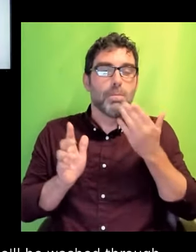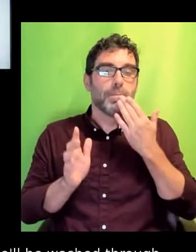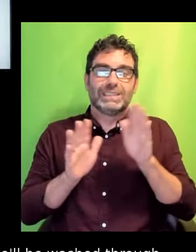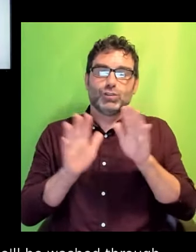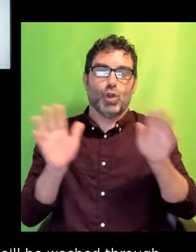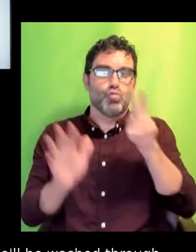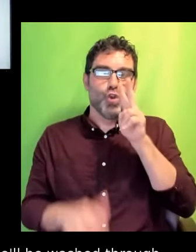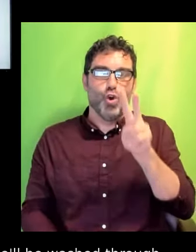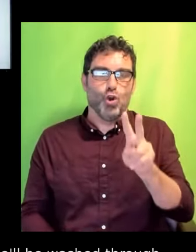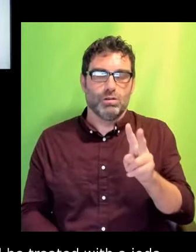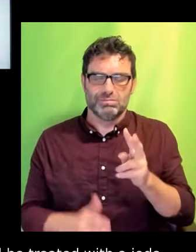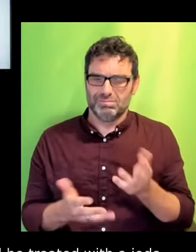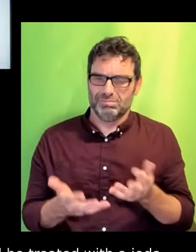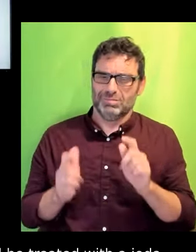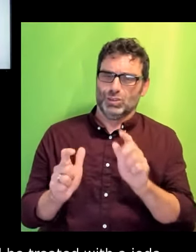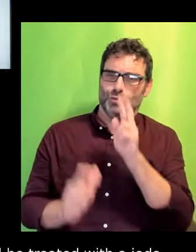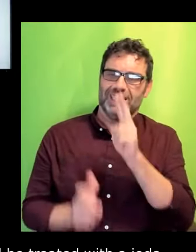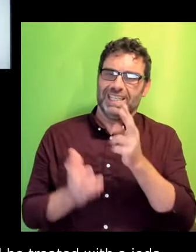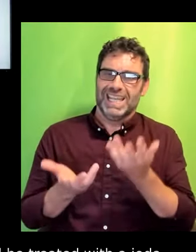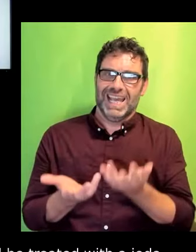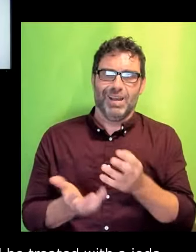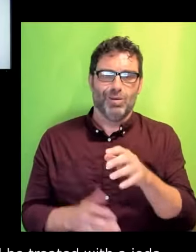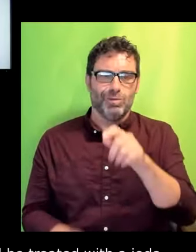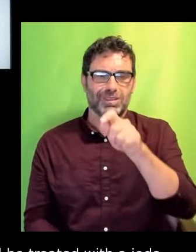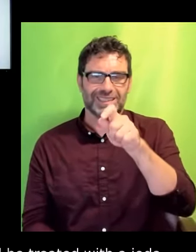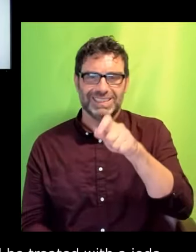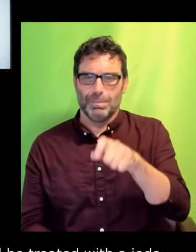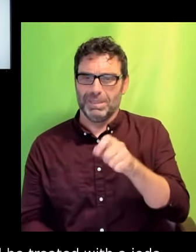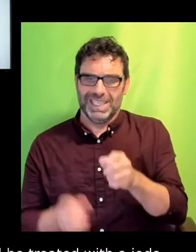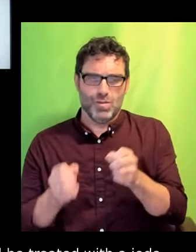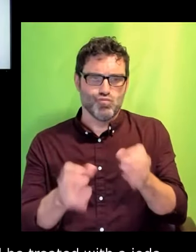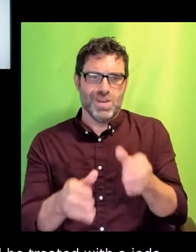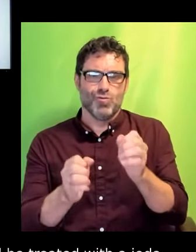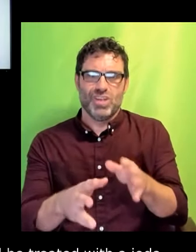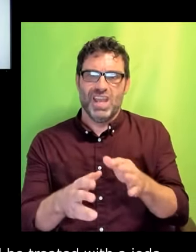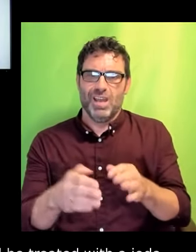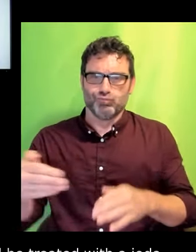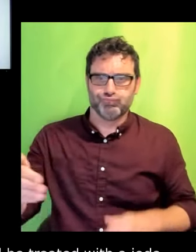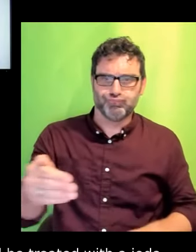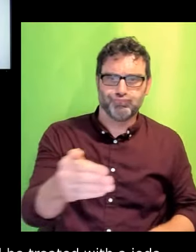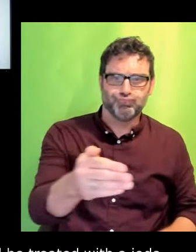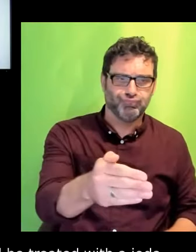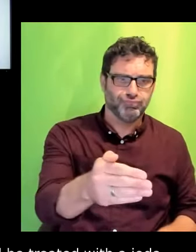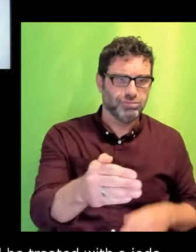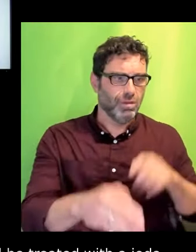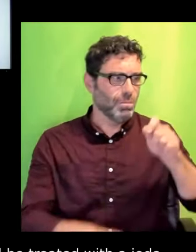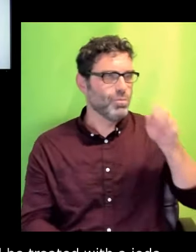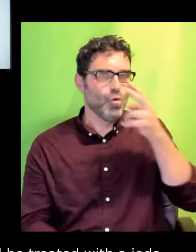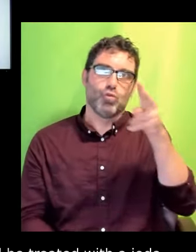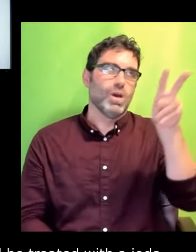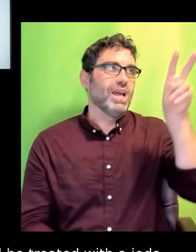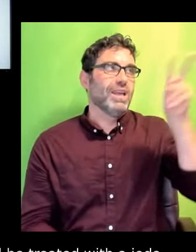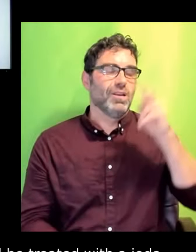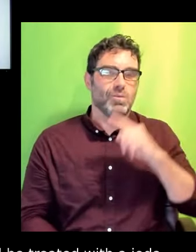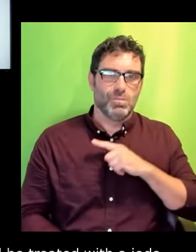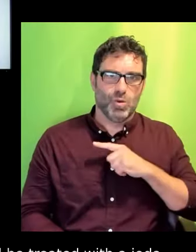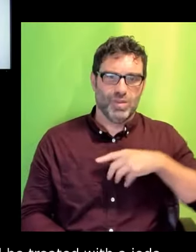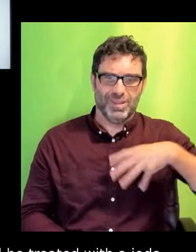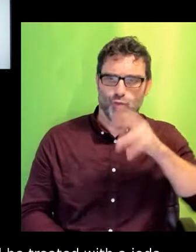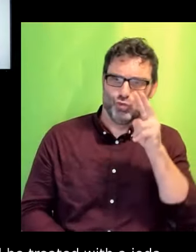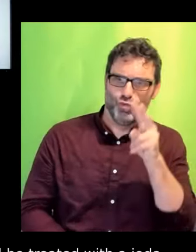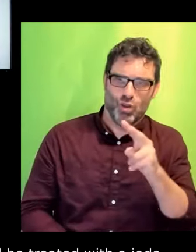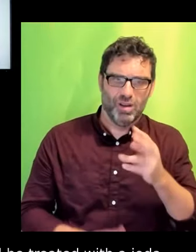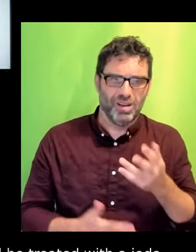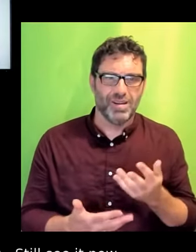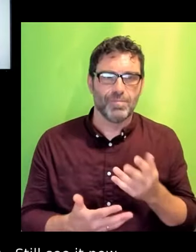street, diverting their eyes away from the wheelchair out of embarrassment. Don't get me wrong. There are some arseholes who take pictures of people that look